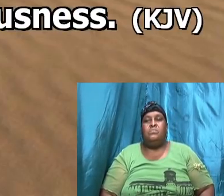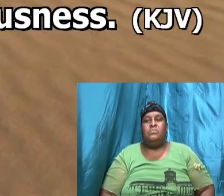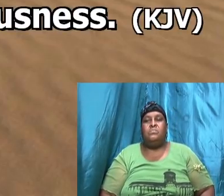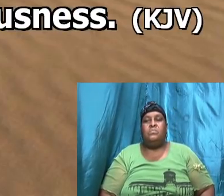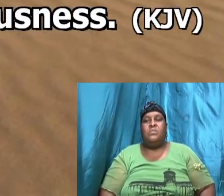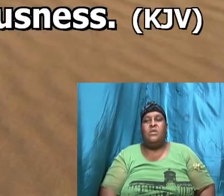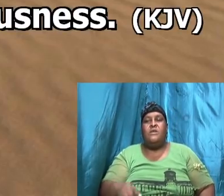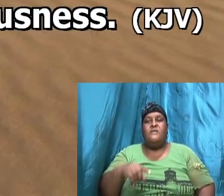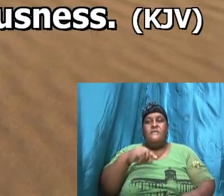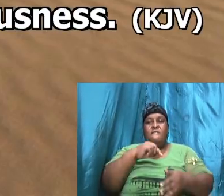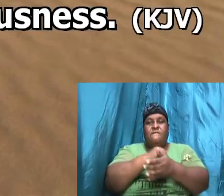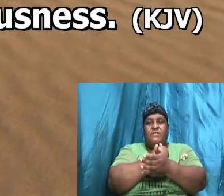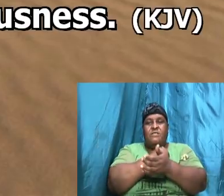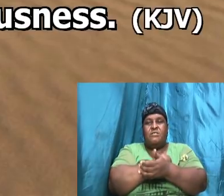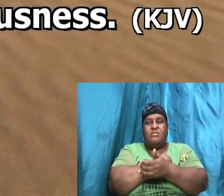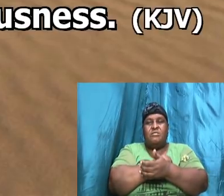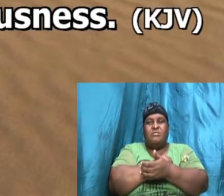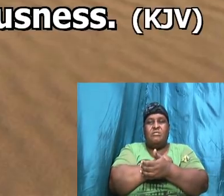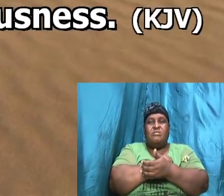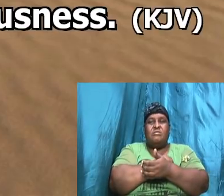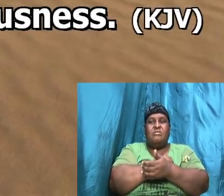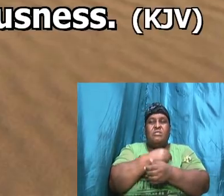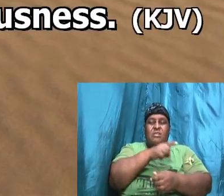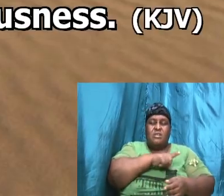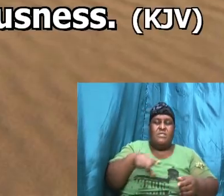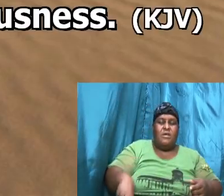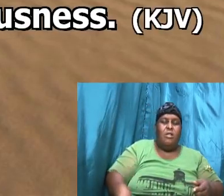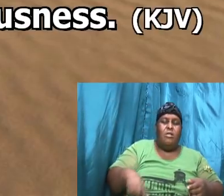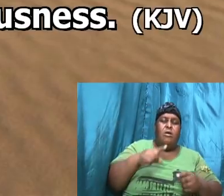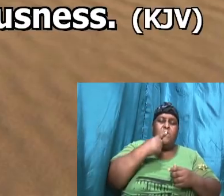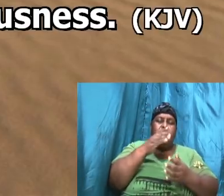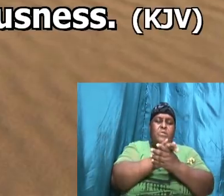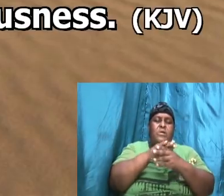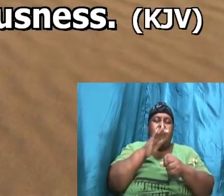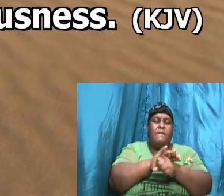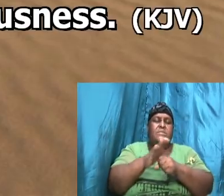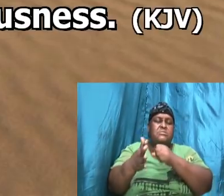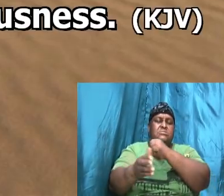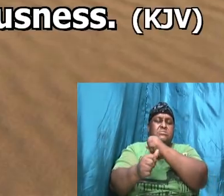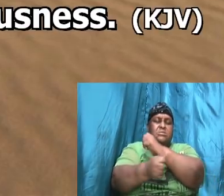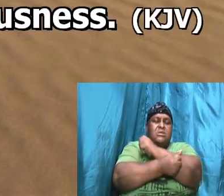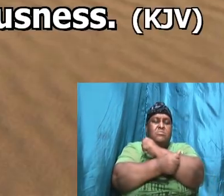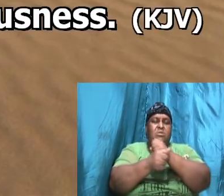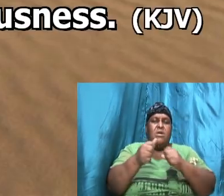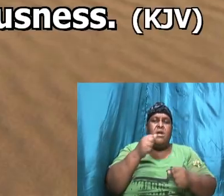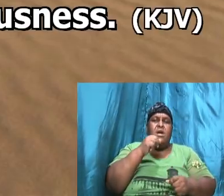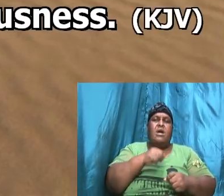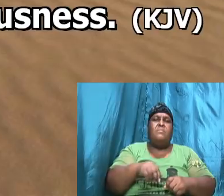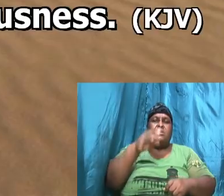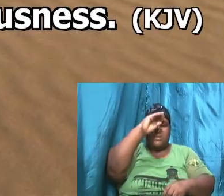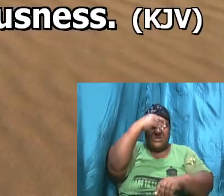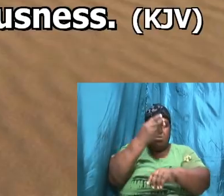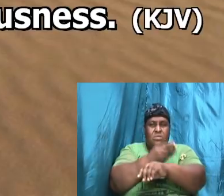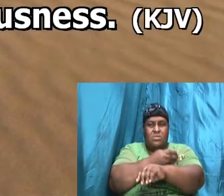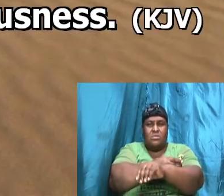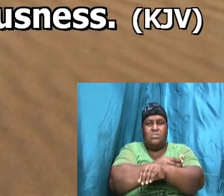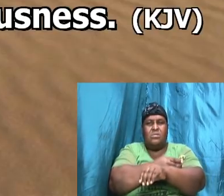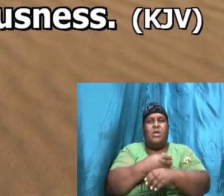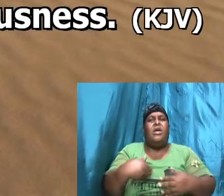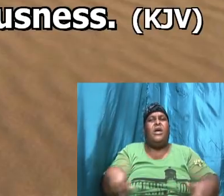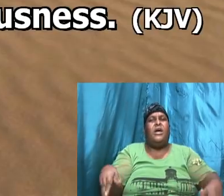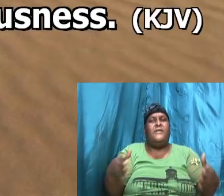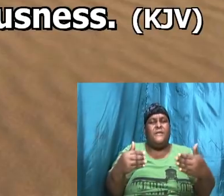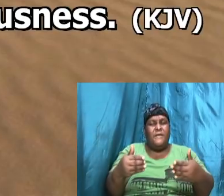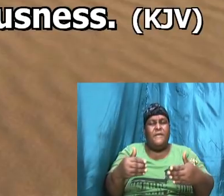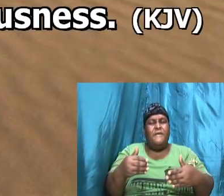us that the Lord promised Abraham a seed. And here in chapter 16,